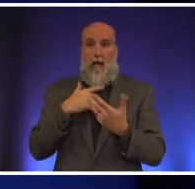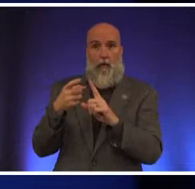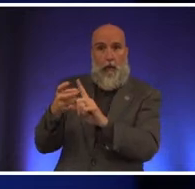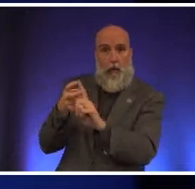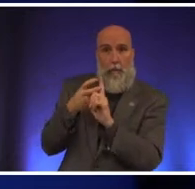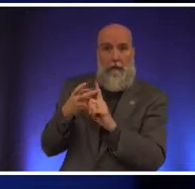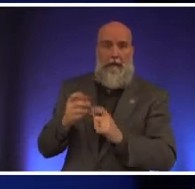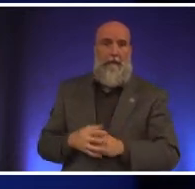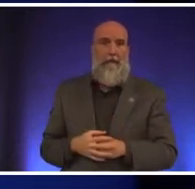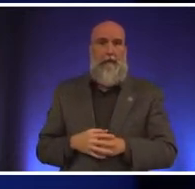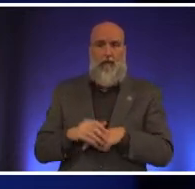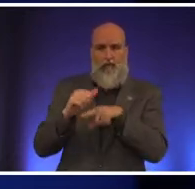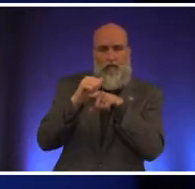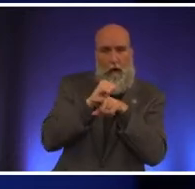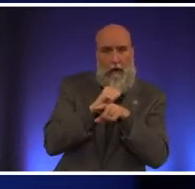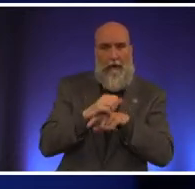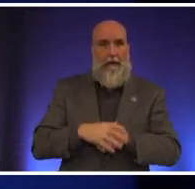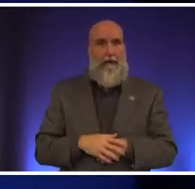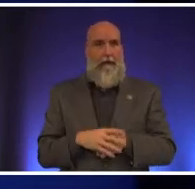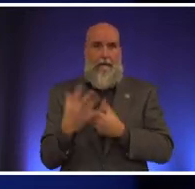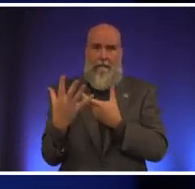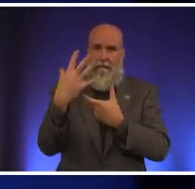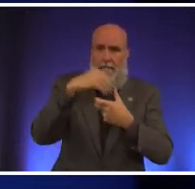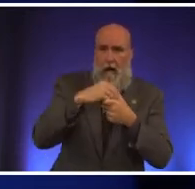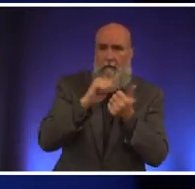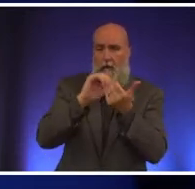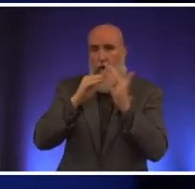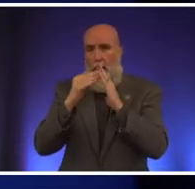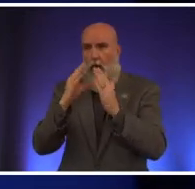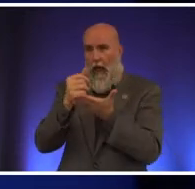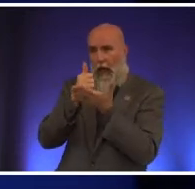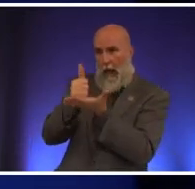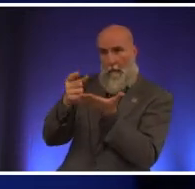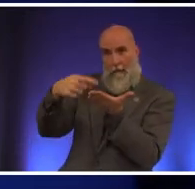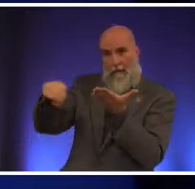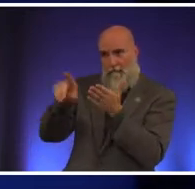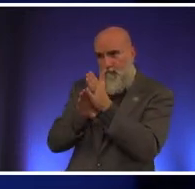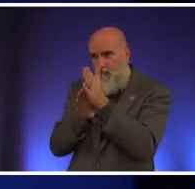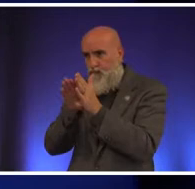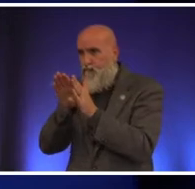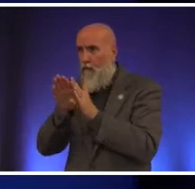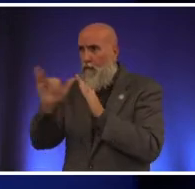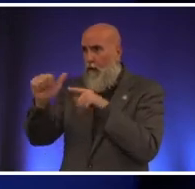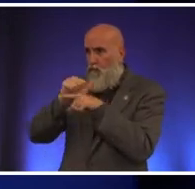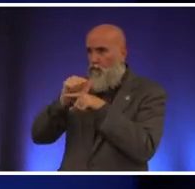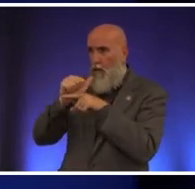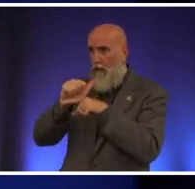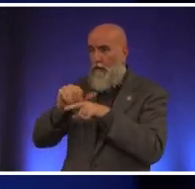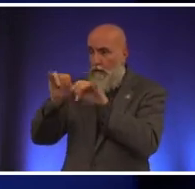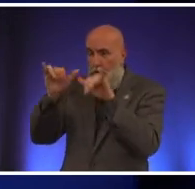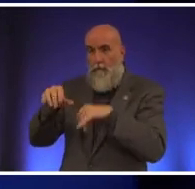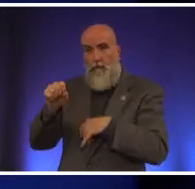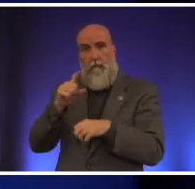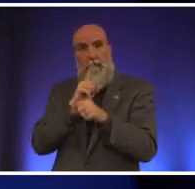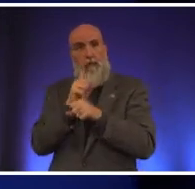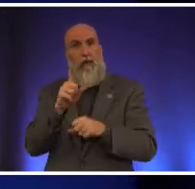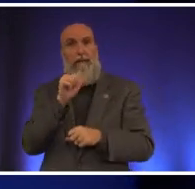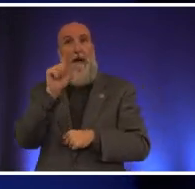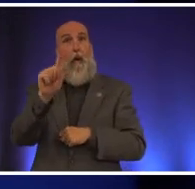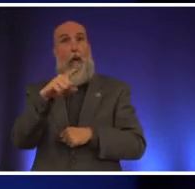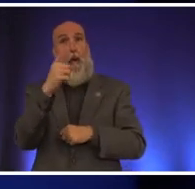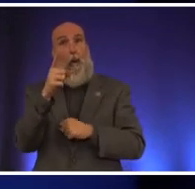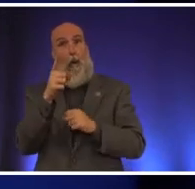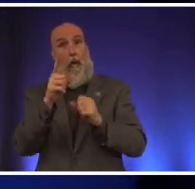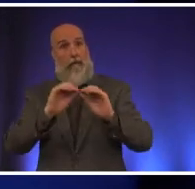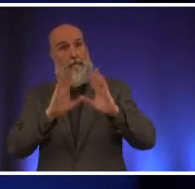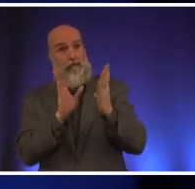training and involve the community and helping you develop the training system so that it's not only transparent